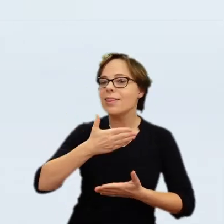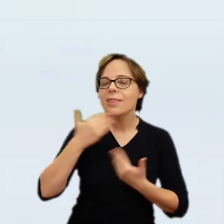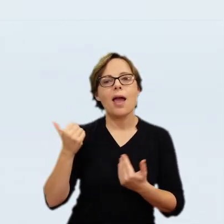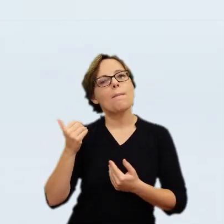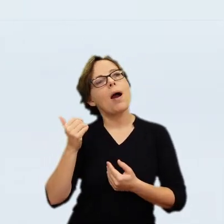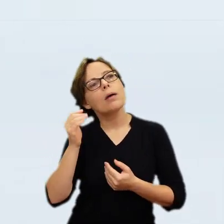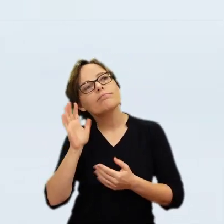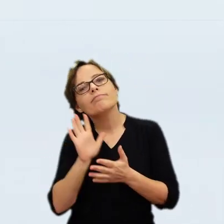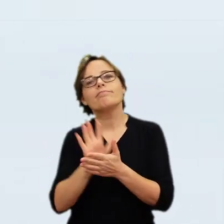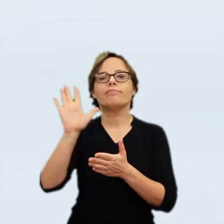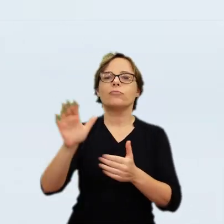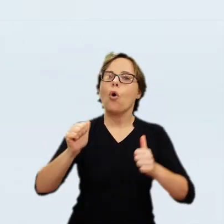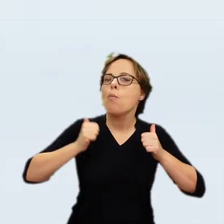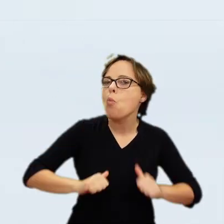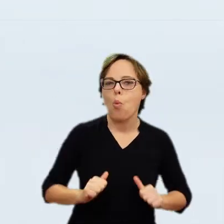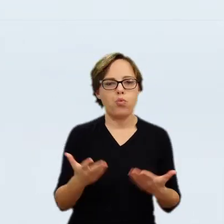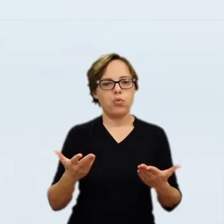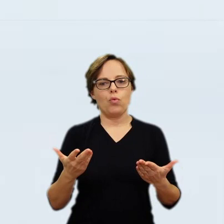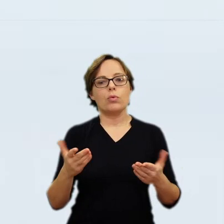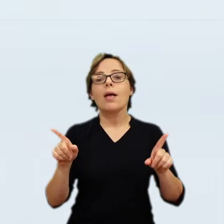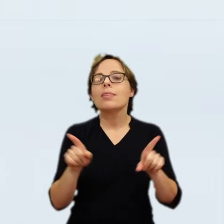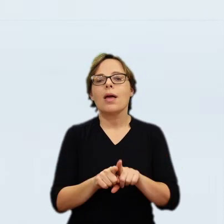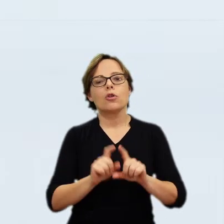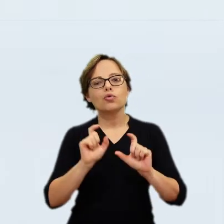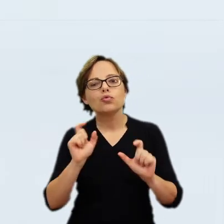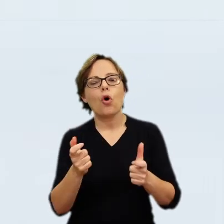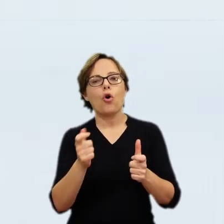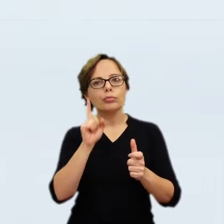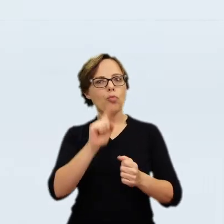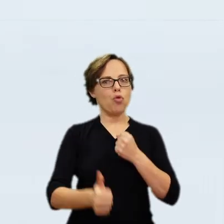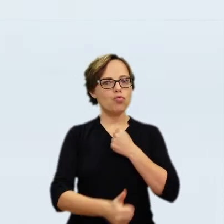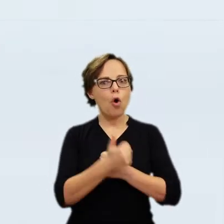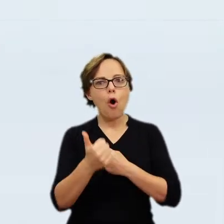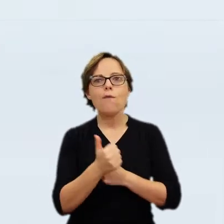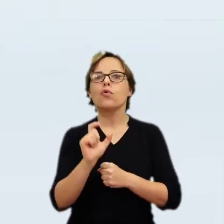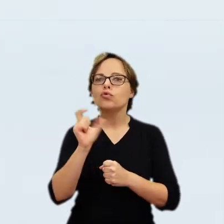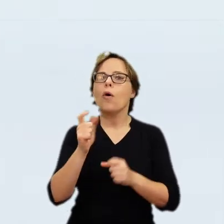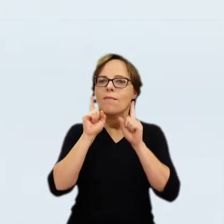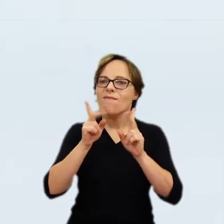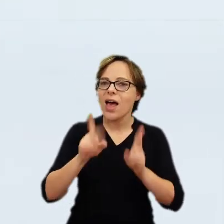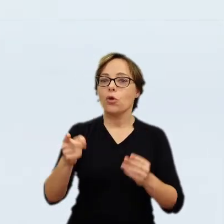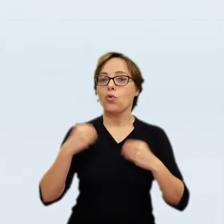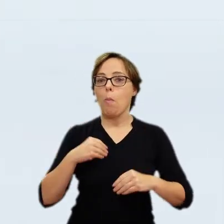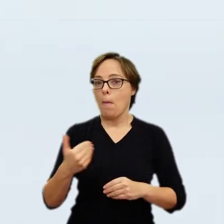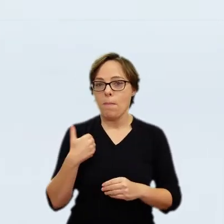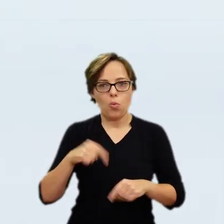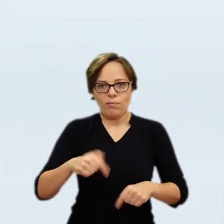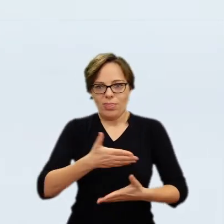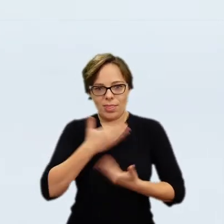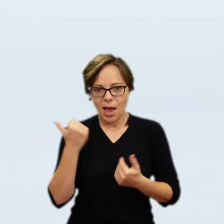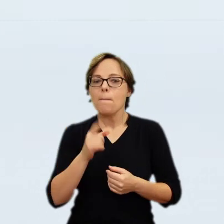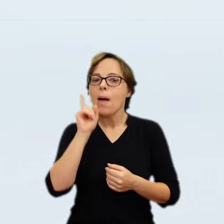Mongolia and became popular in Persia among the Tatars in Russia and in Lithuania. The bow,